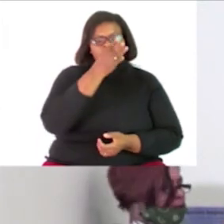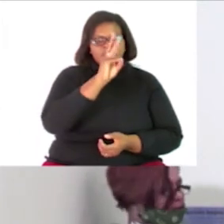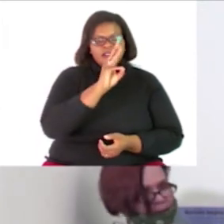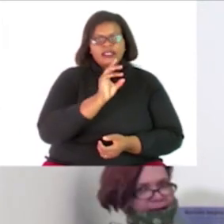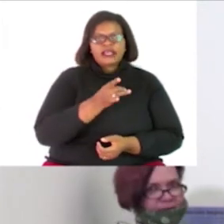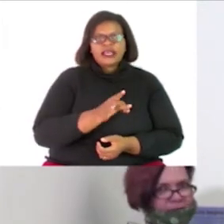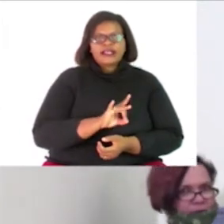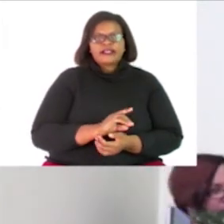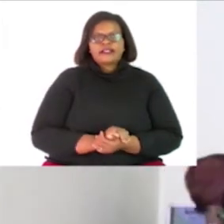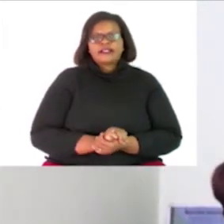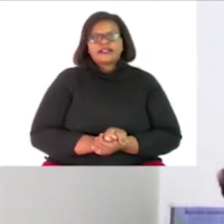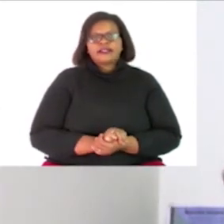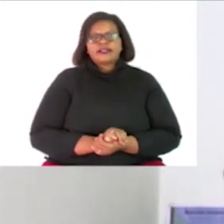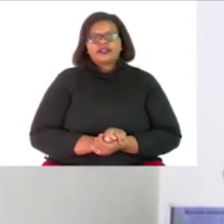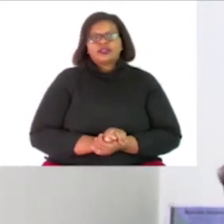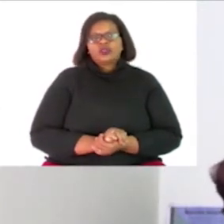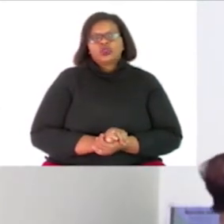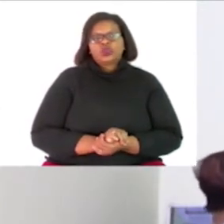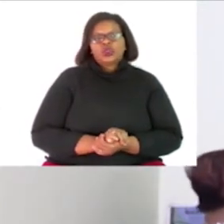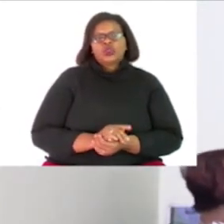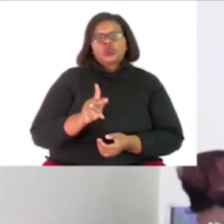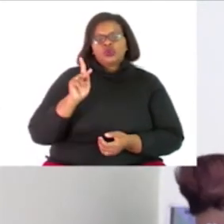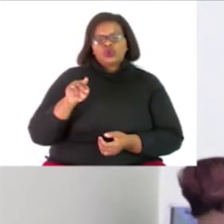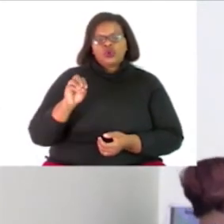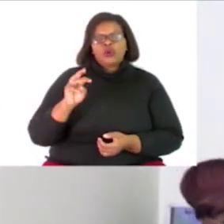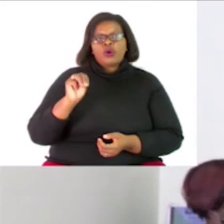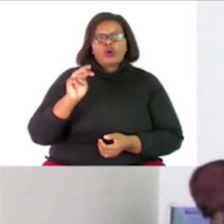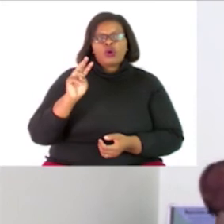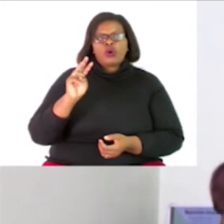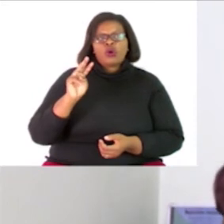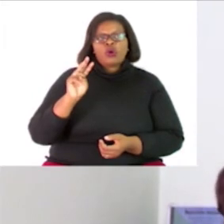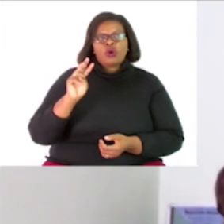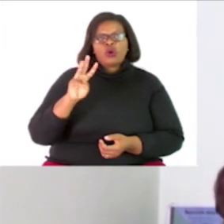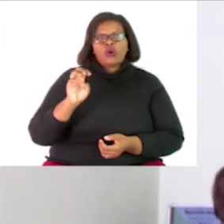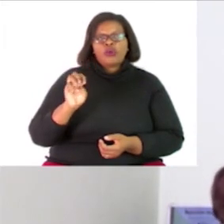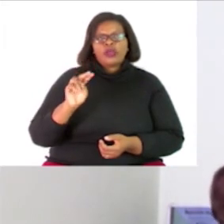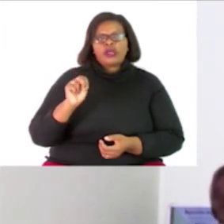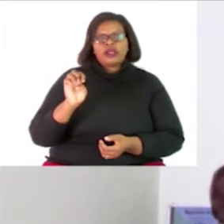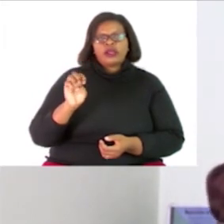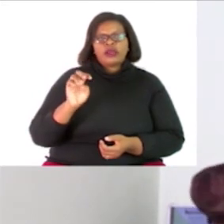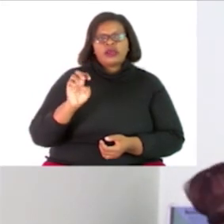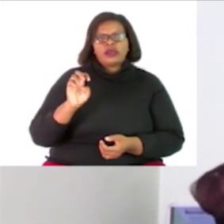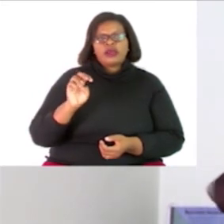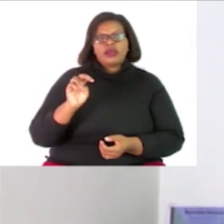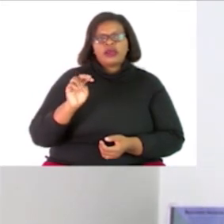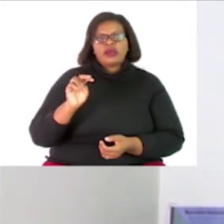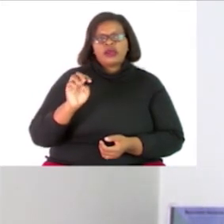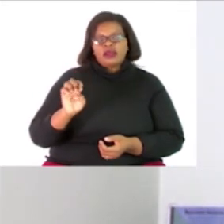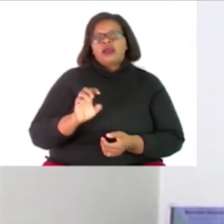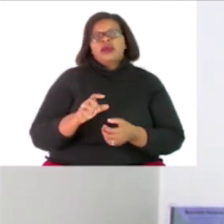from when he's going to assist us can you give me the multiples of six six